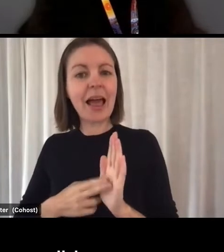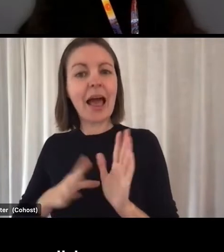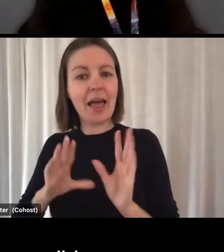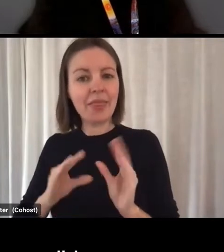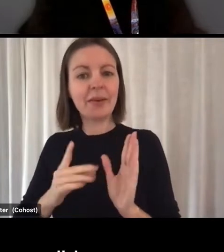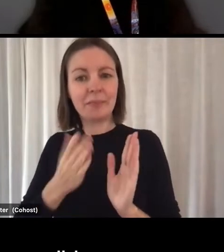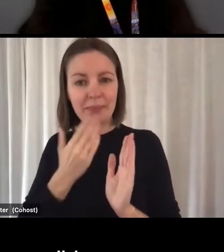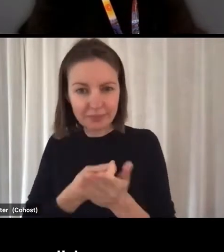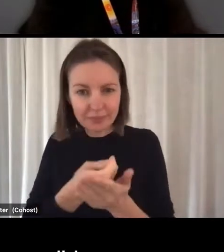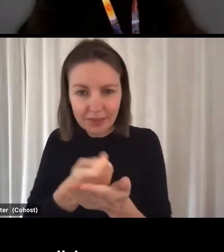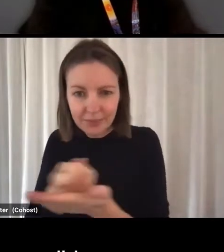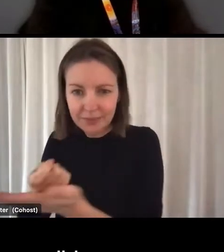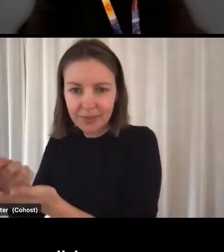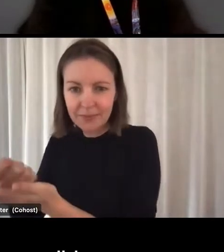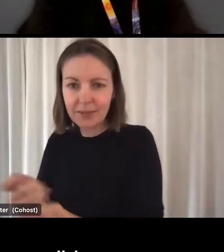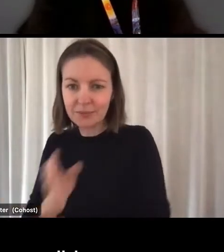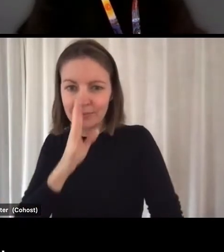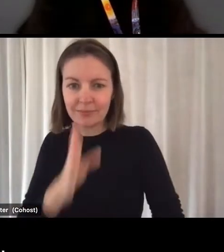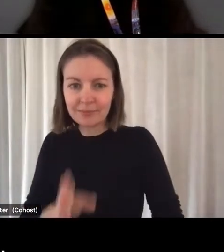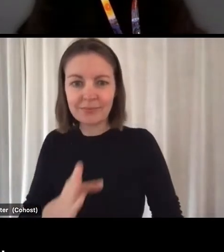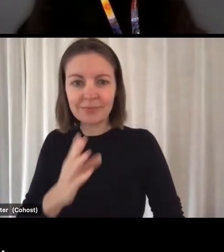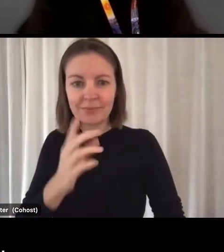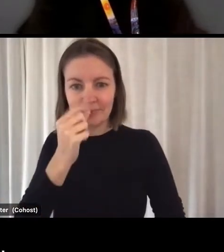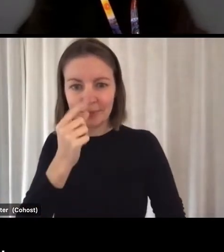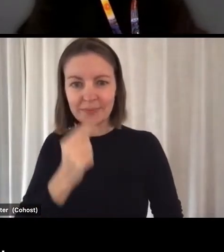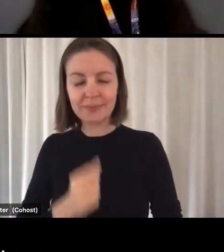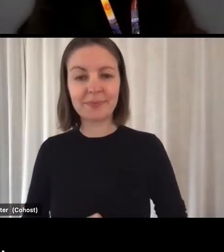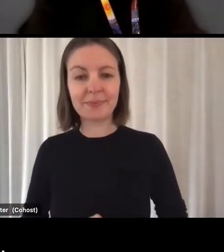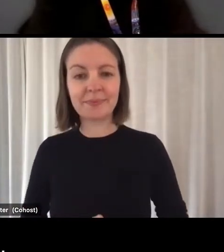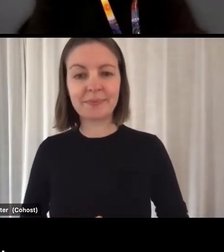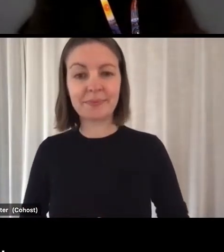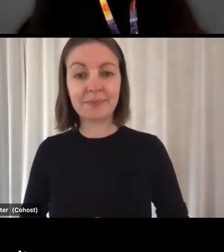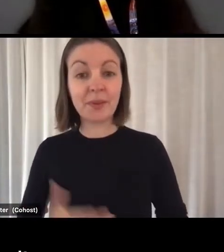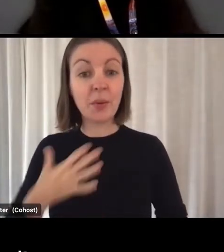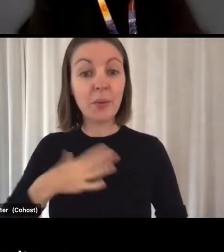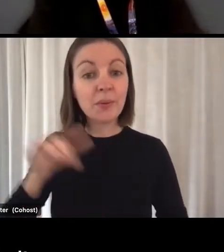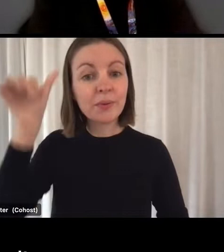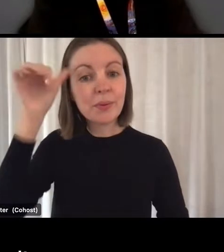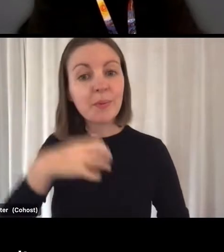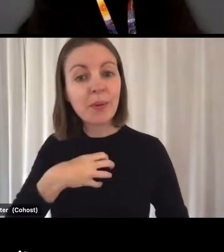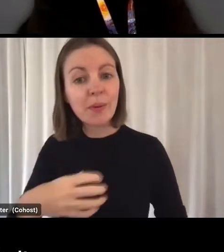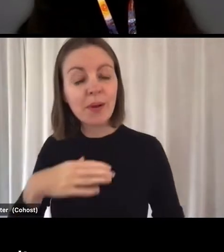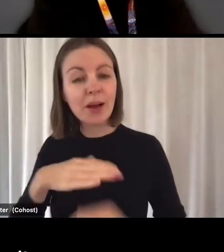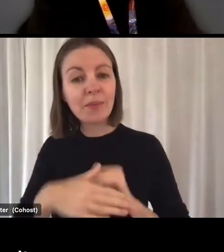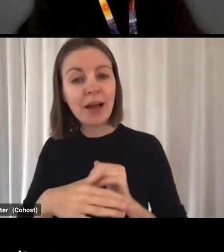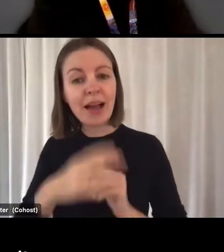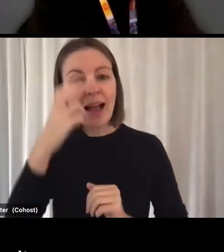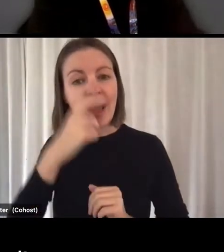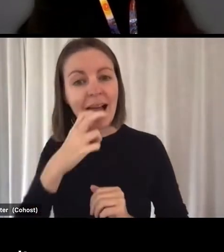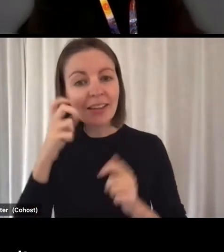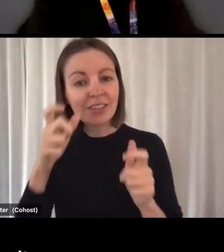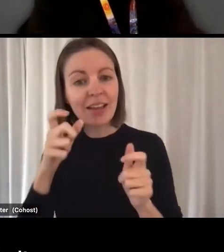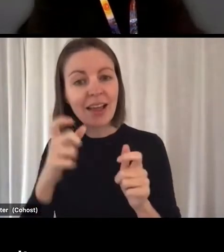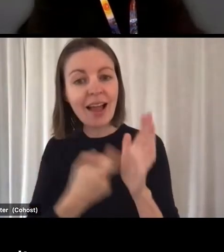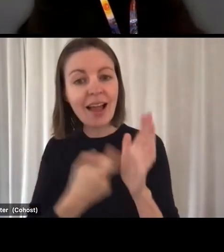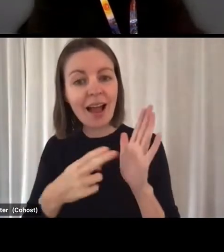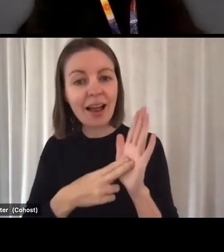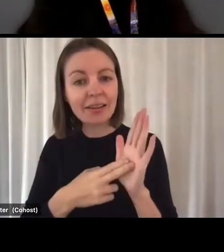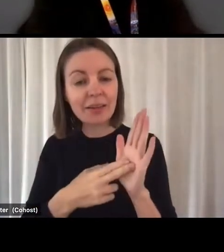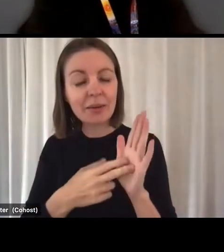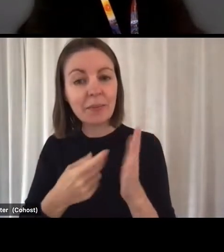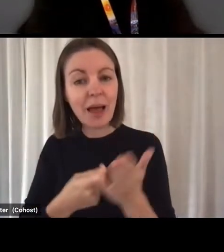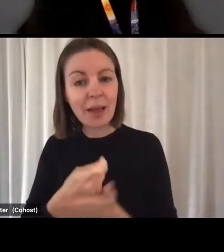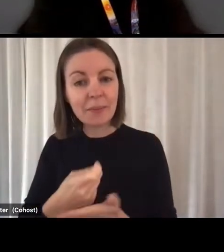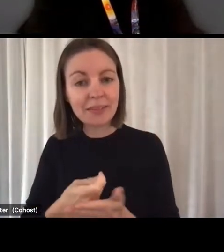on and on as quickly as possible. If you would like to know more about the aged care registered nurses payment, please visit our website or